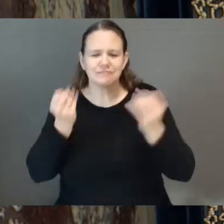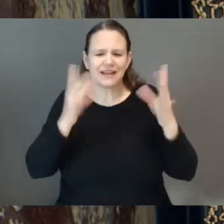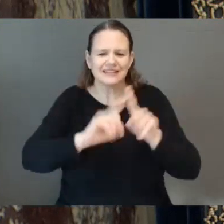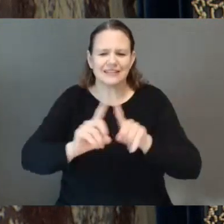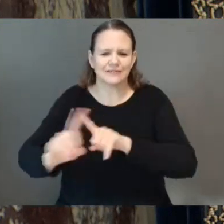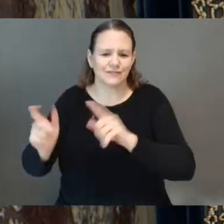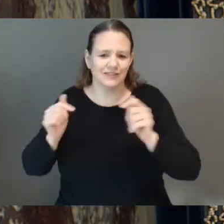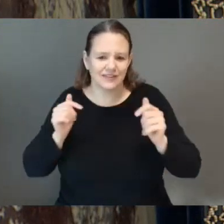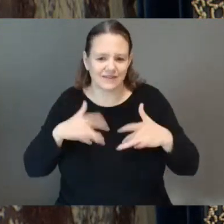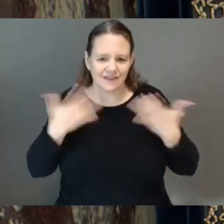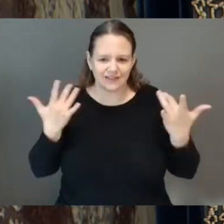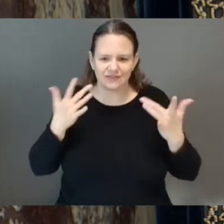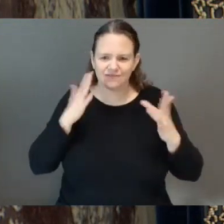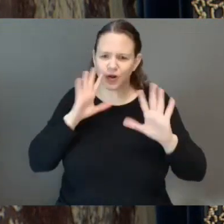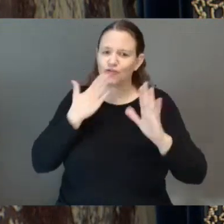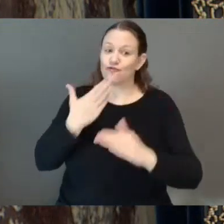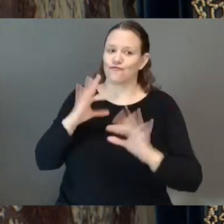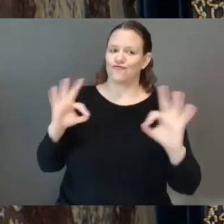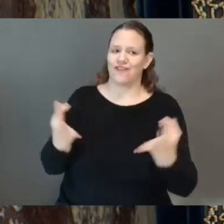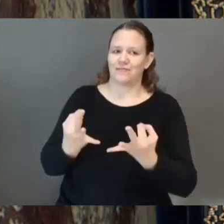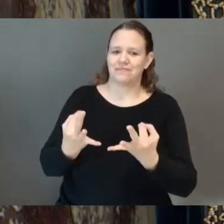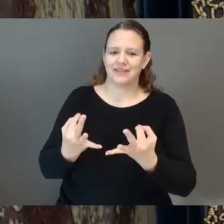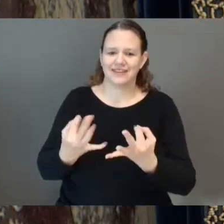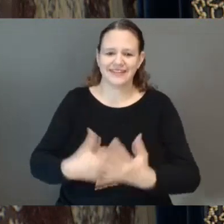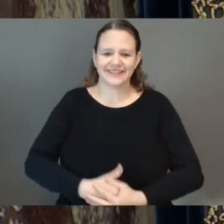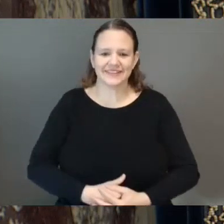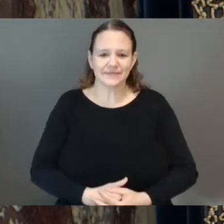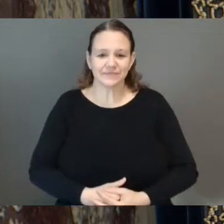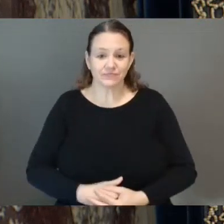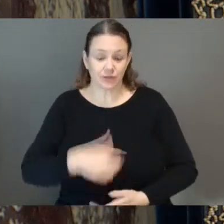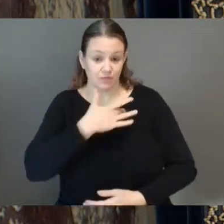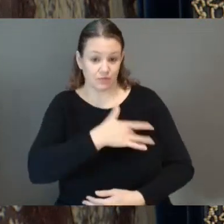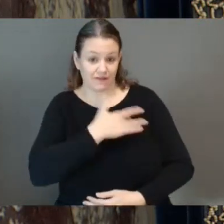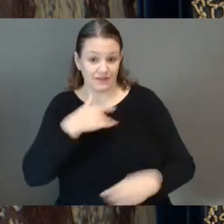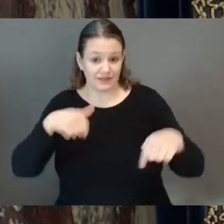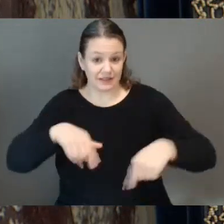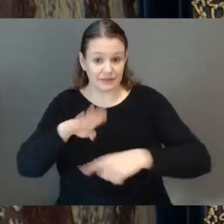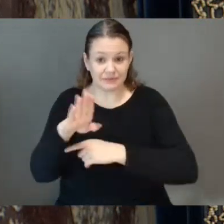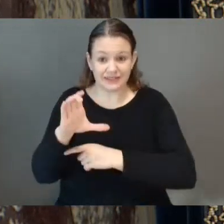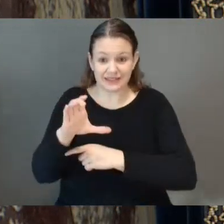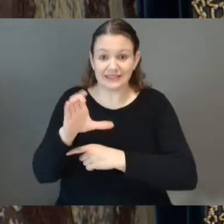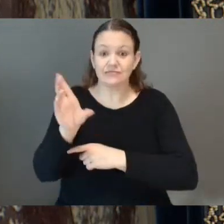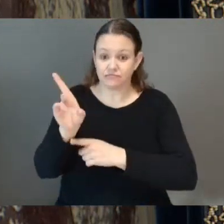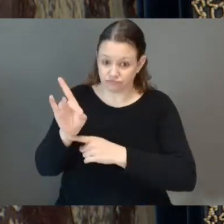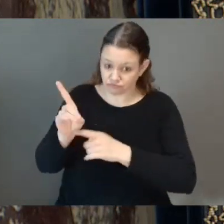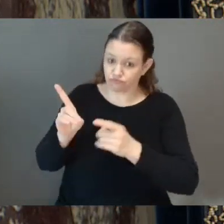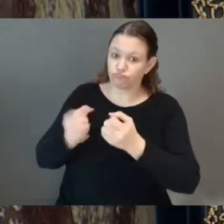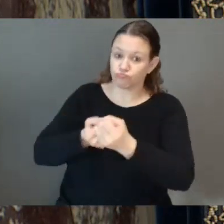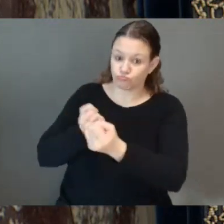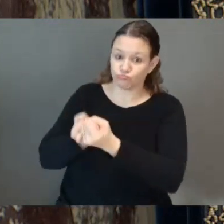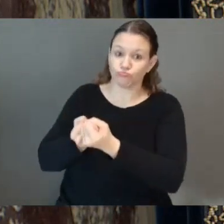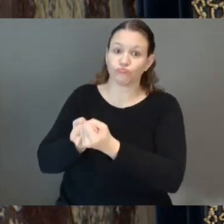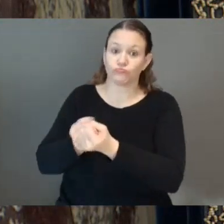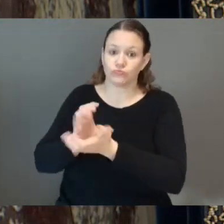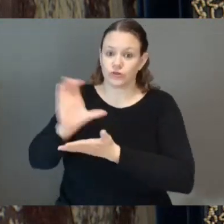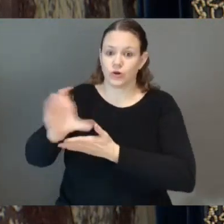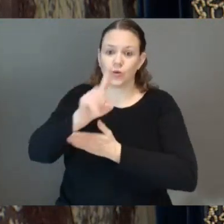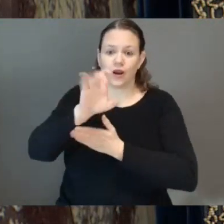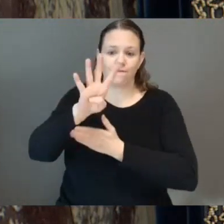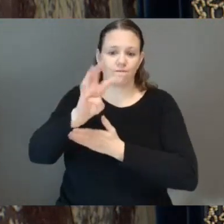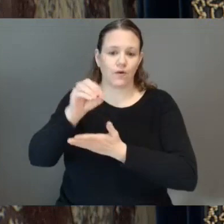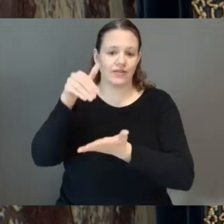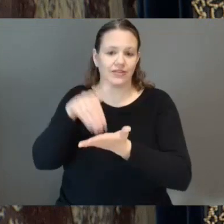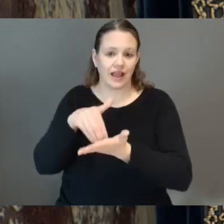and events fund, was able to provide nearly $140,000 to assist with this fantastic community event.